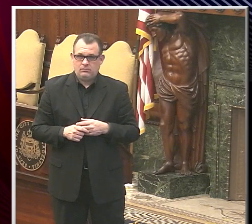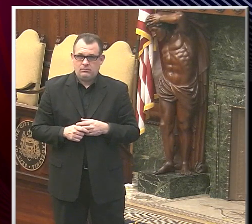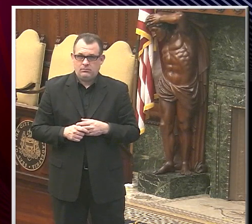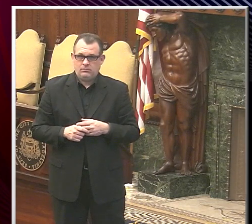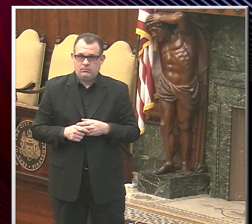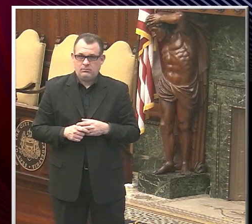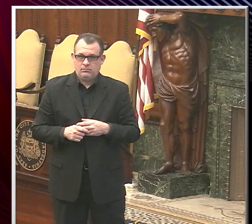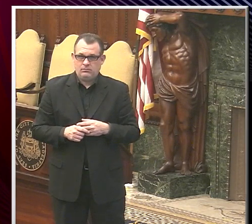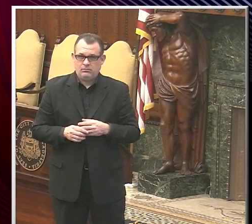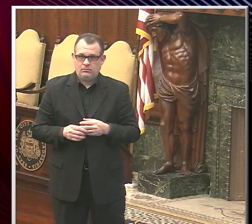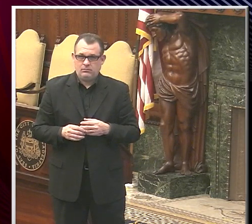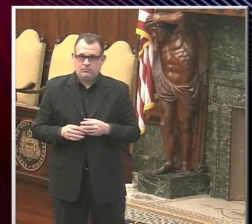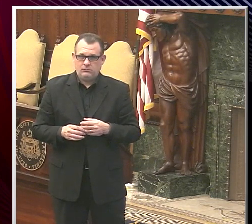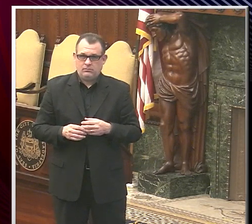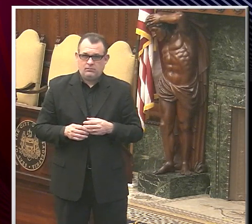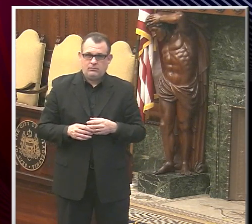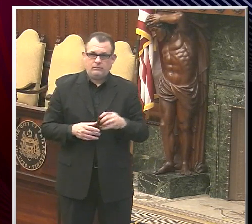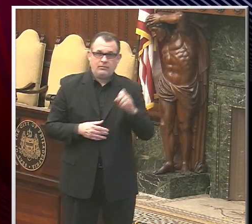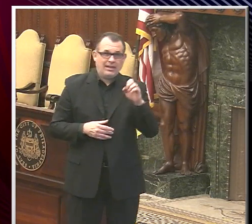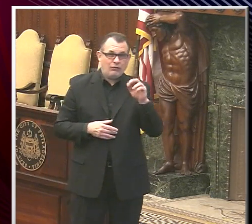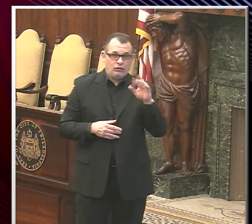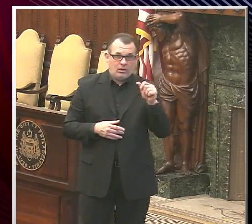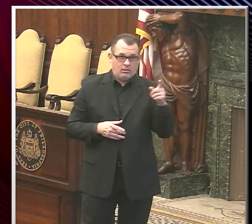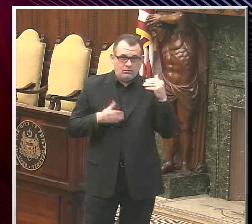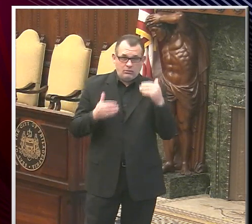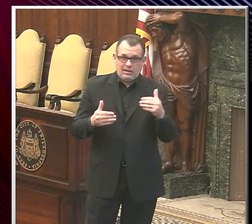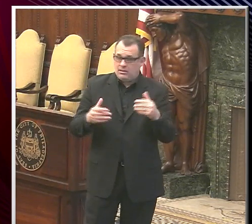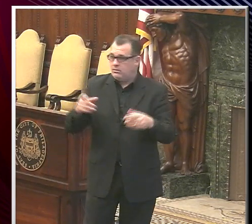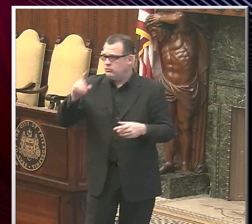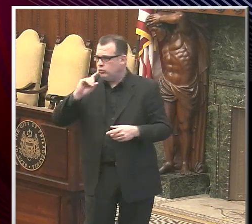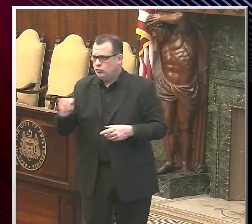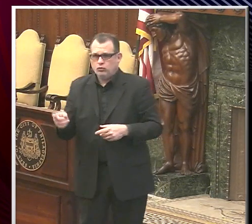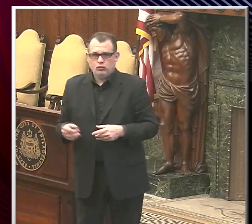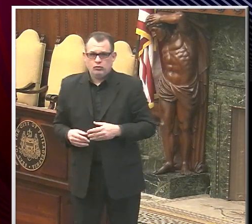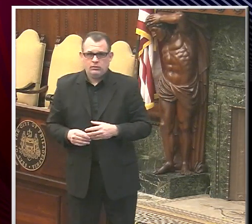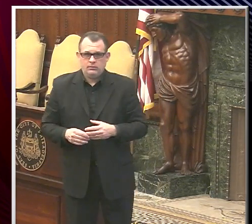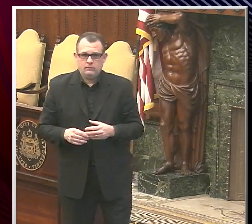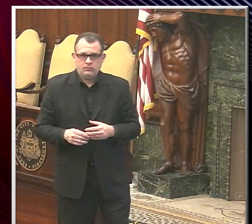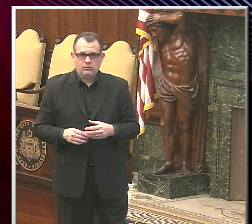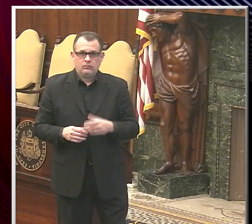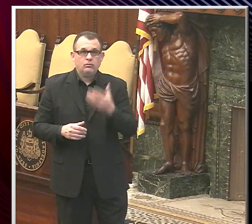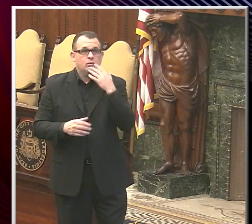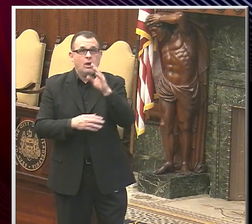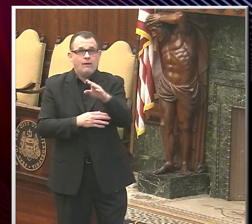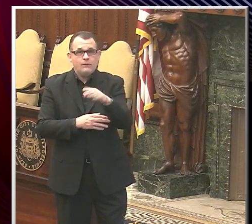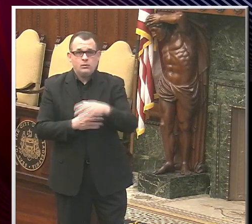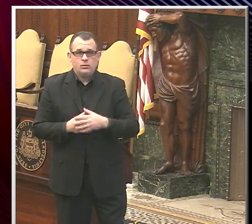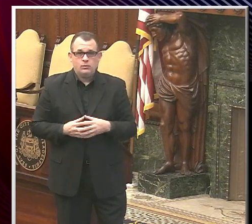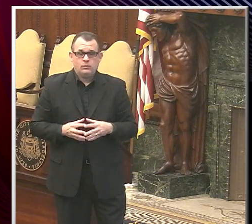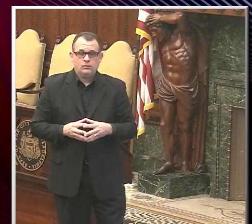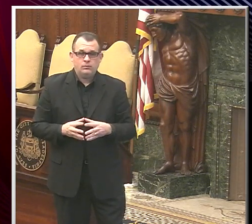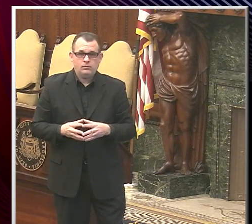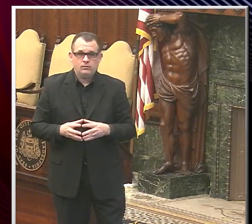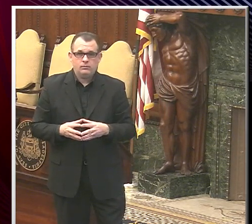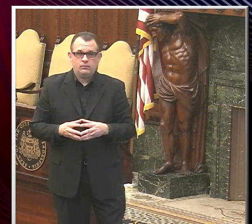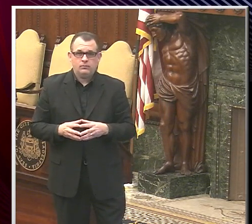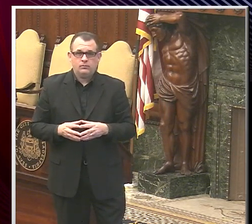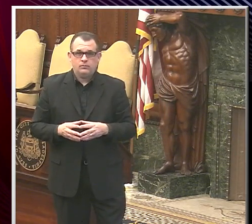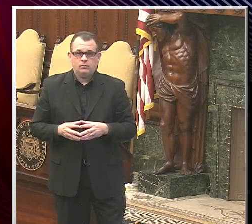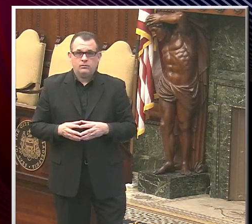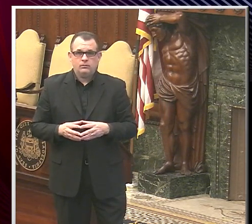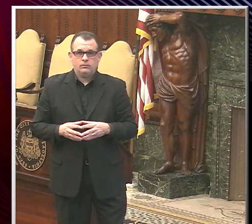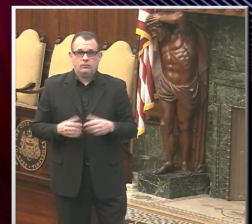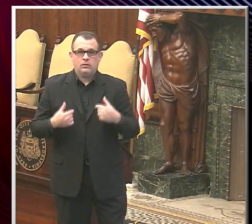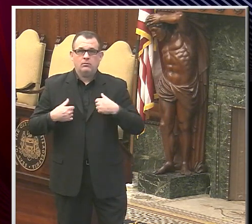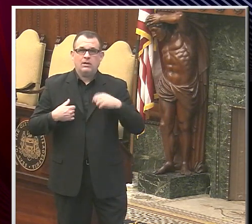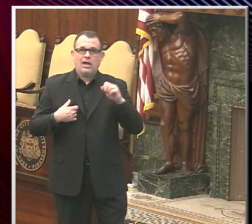Erica, why don't you go ahead? Sure. Good afternoon, everyone. My name is Erica